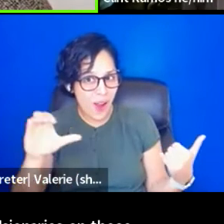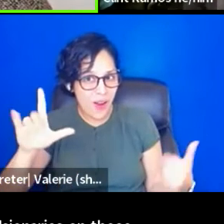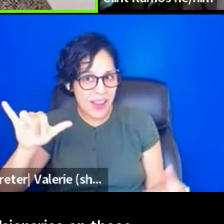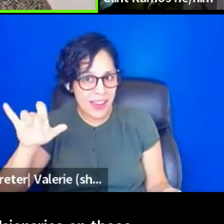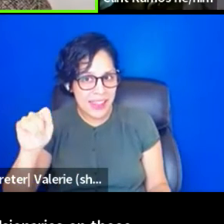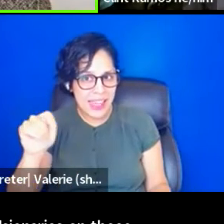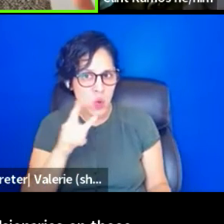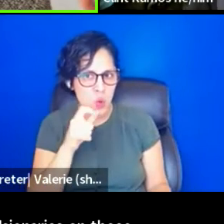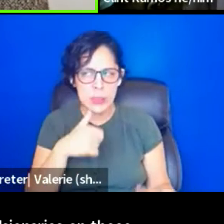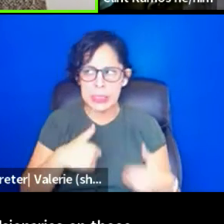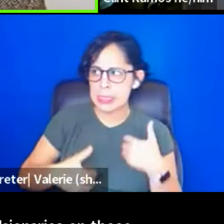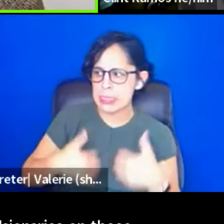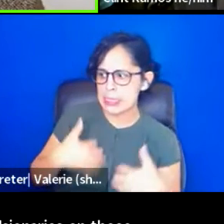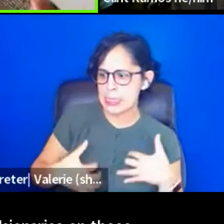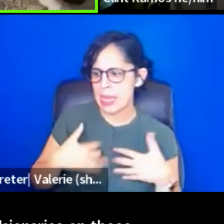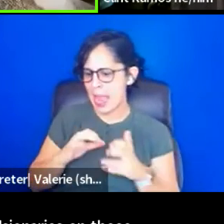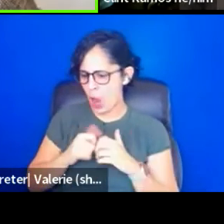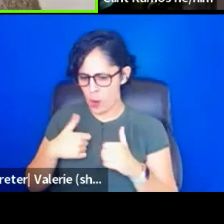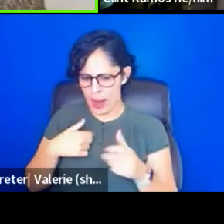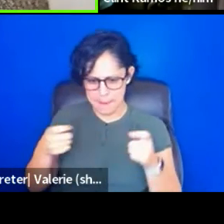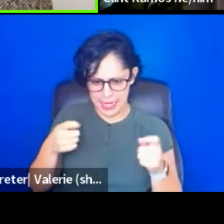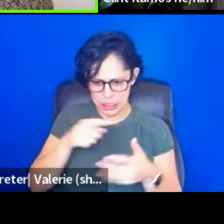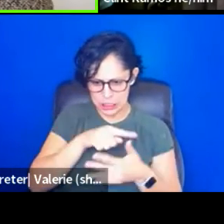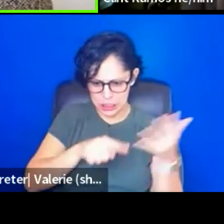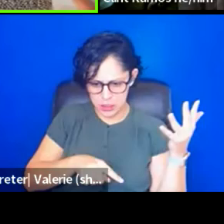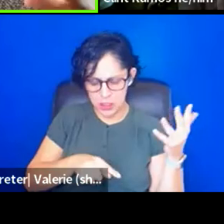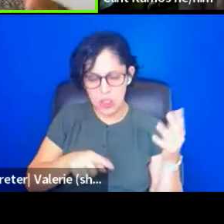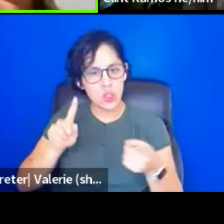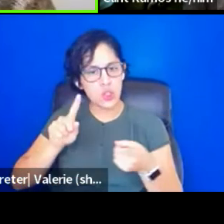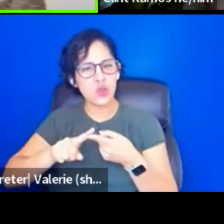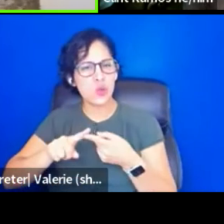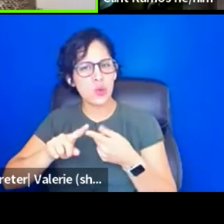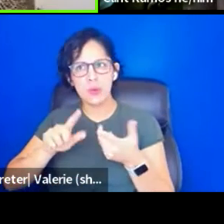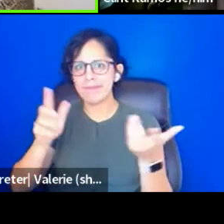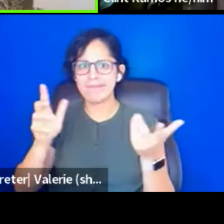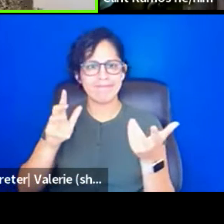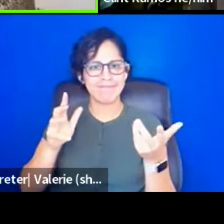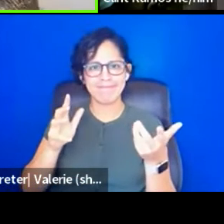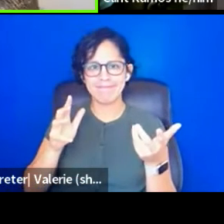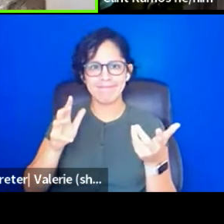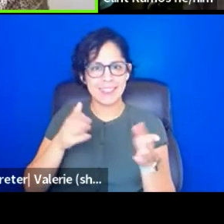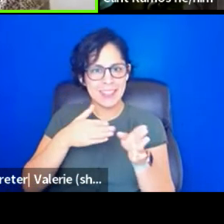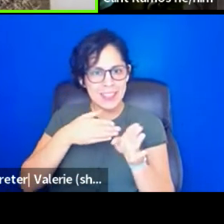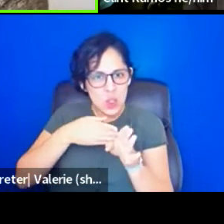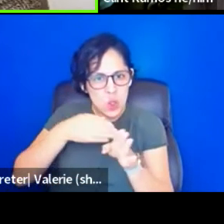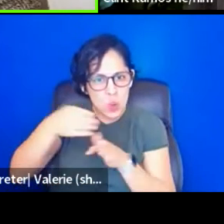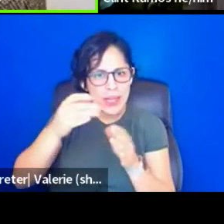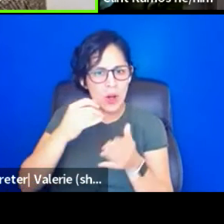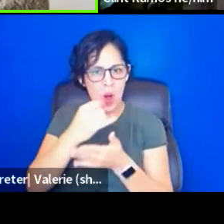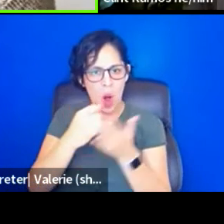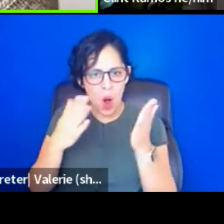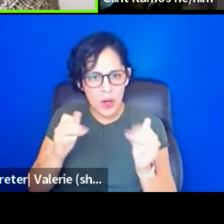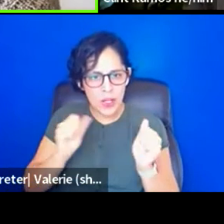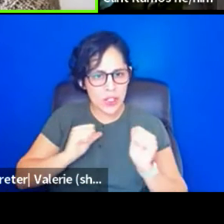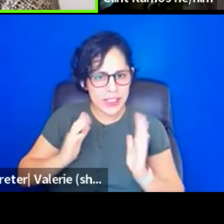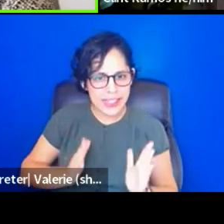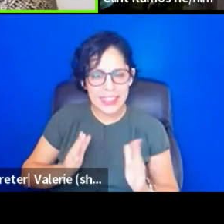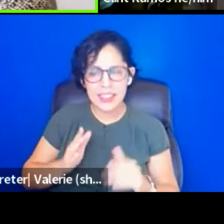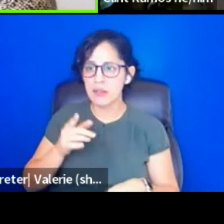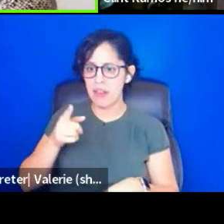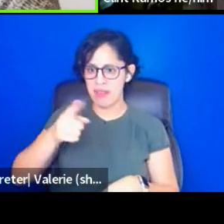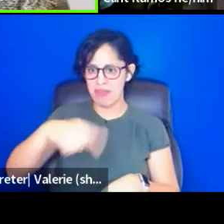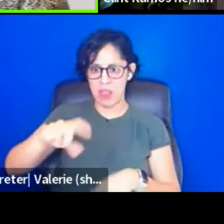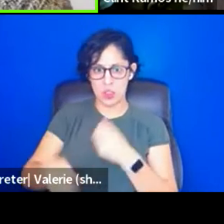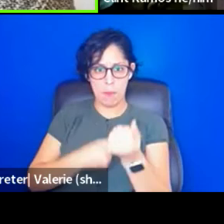how do I deal with this to, you know, the mid-career artists to, they are being supported by people with vision